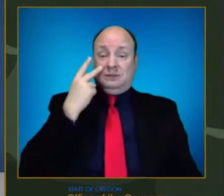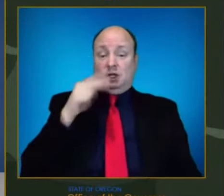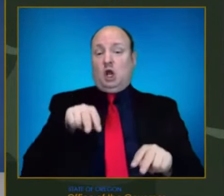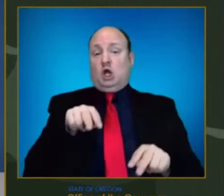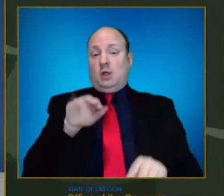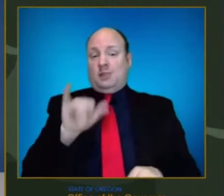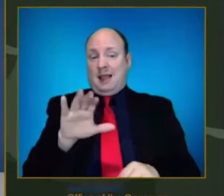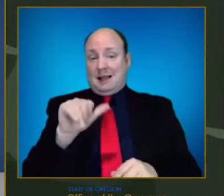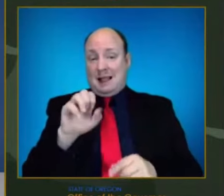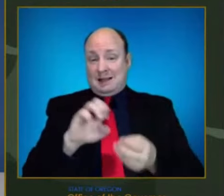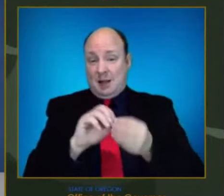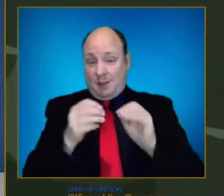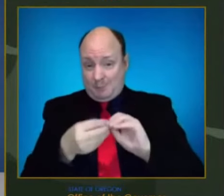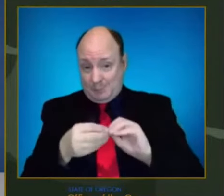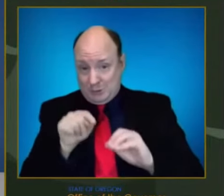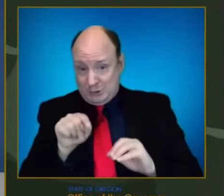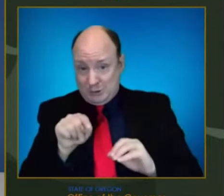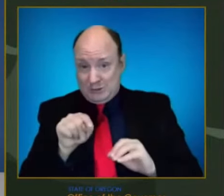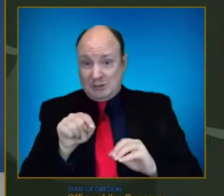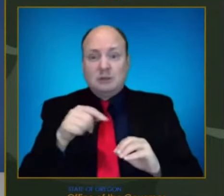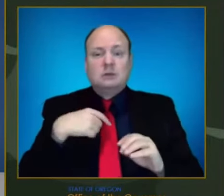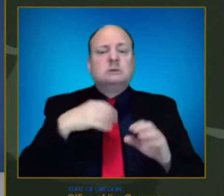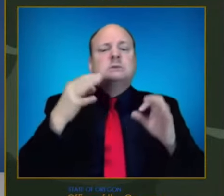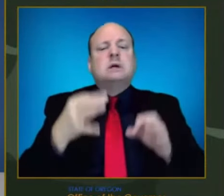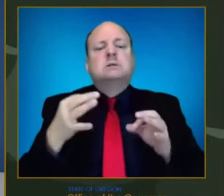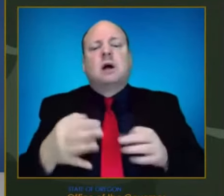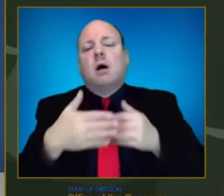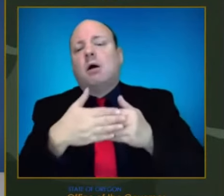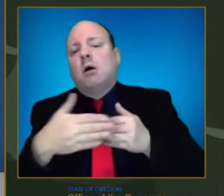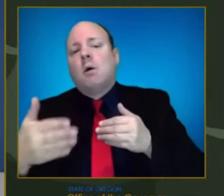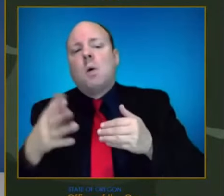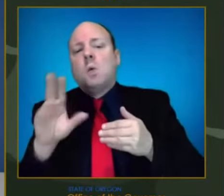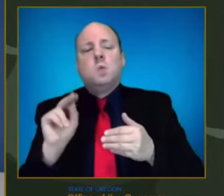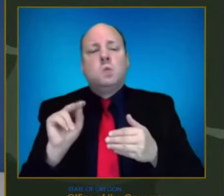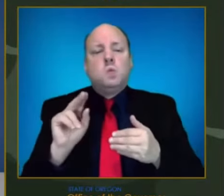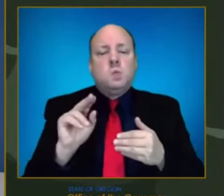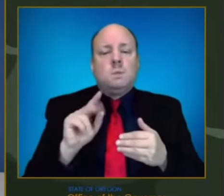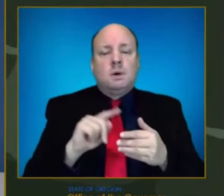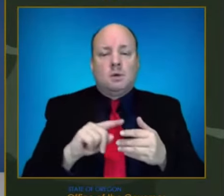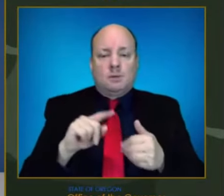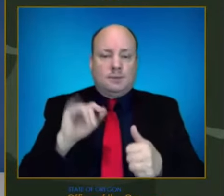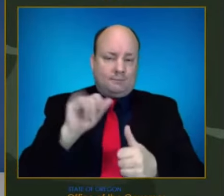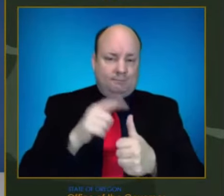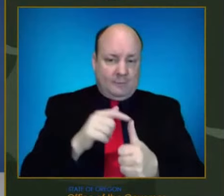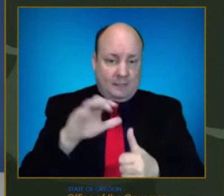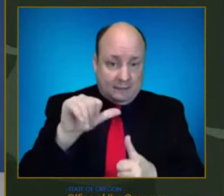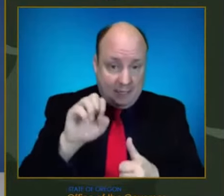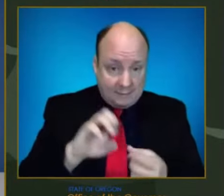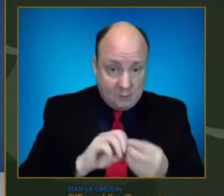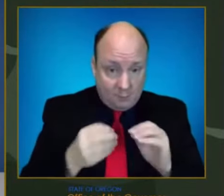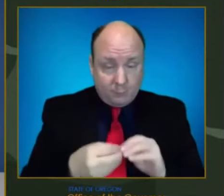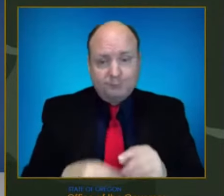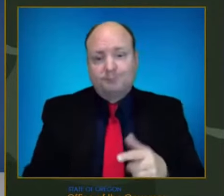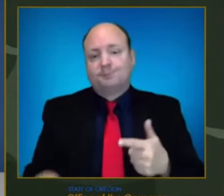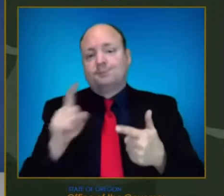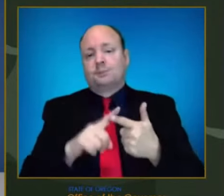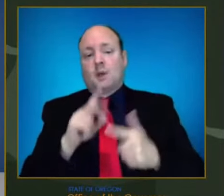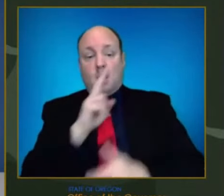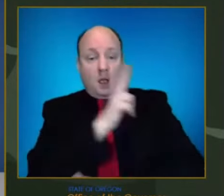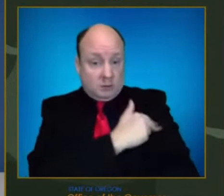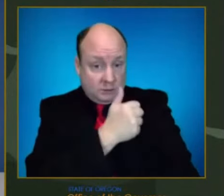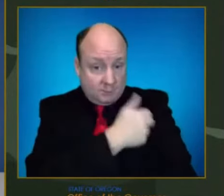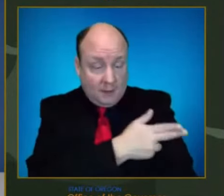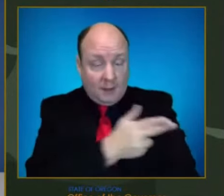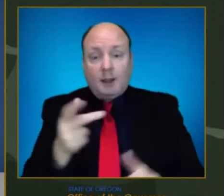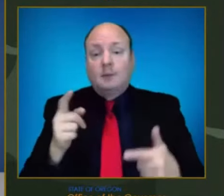driving decisions. That's never really been the case throughout the pandemic. We've had some mix of the factors that Dr. Settlinger talked about, you know,